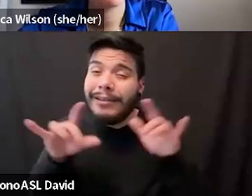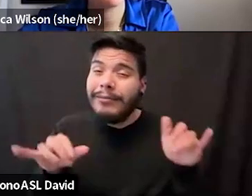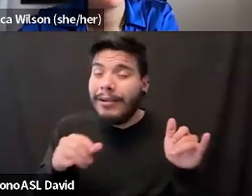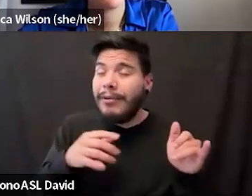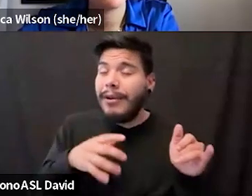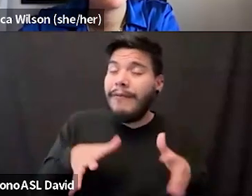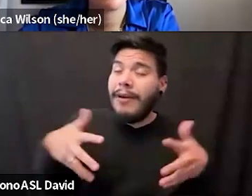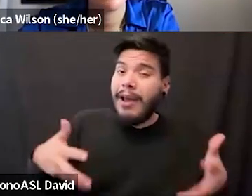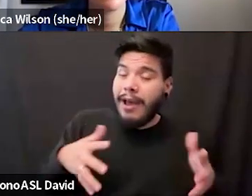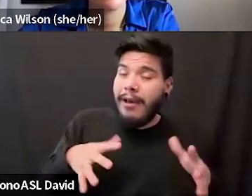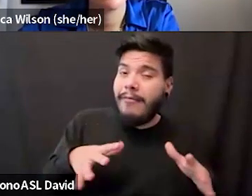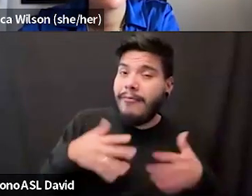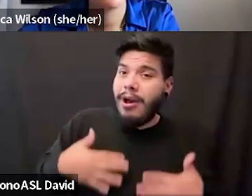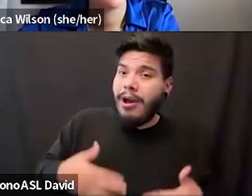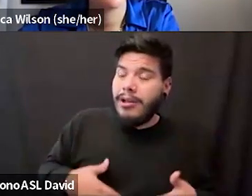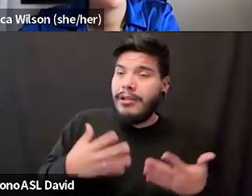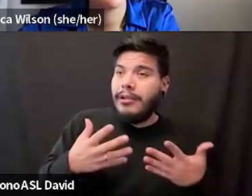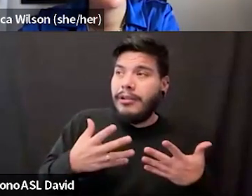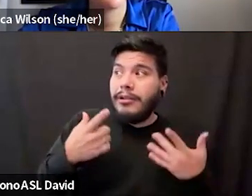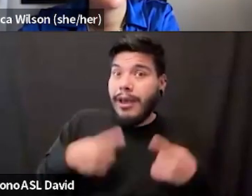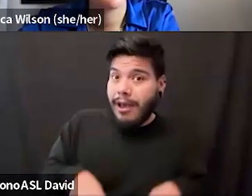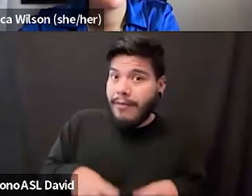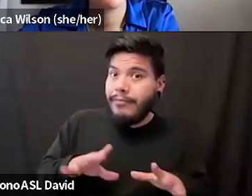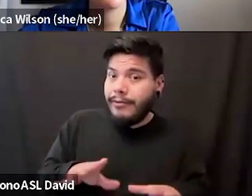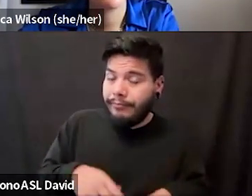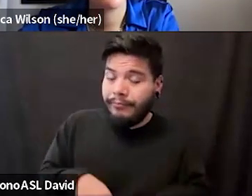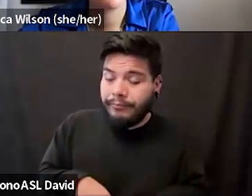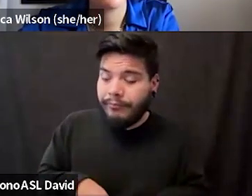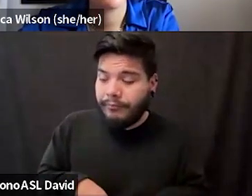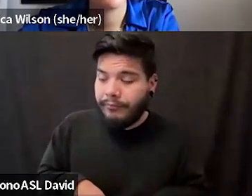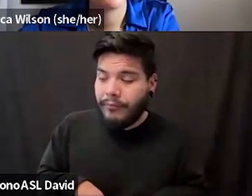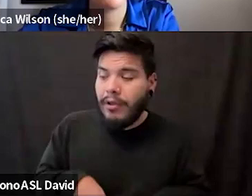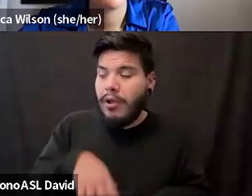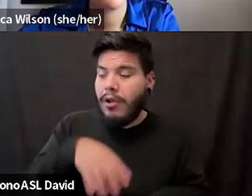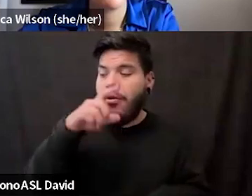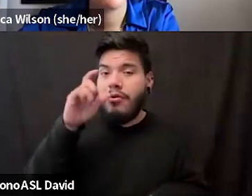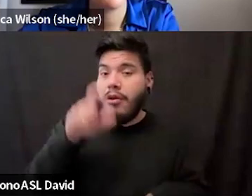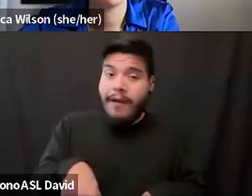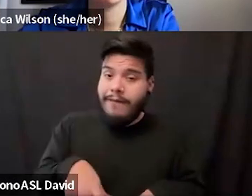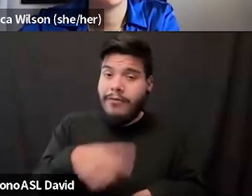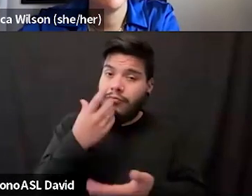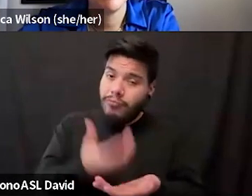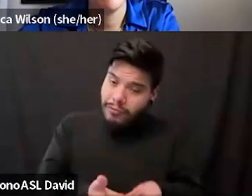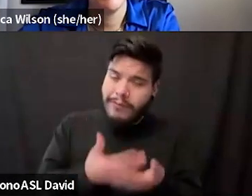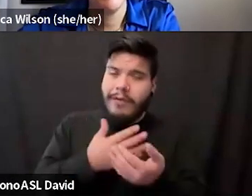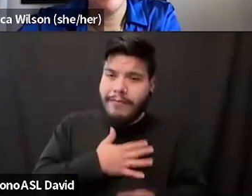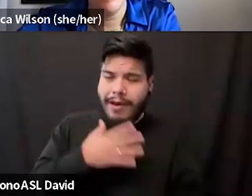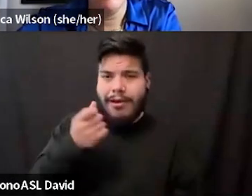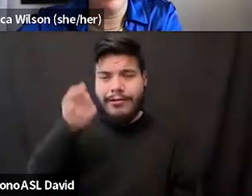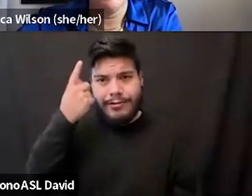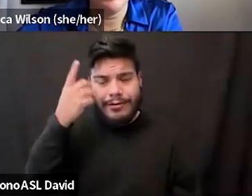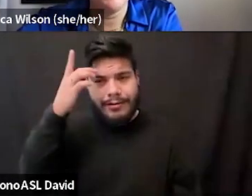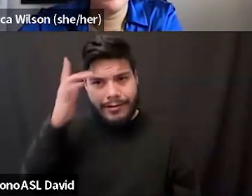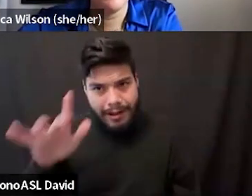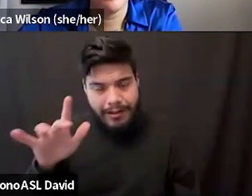has gotten this very much like not like having to prove my intelligence or having to prove, you